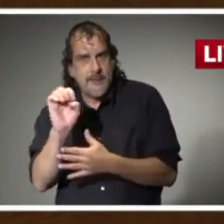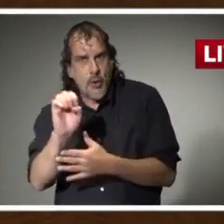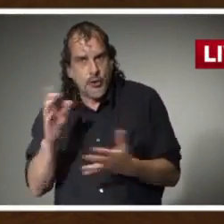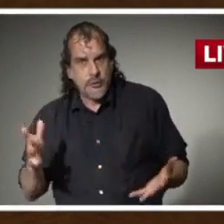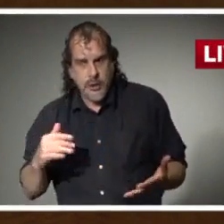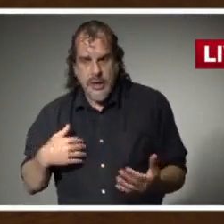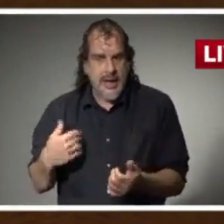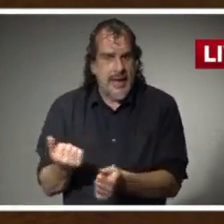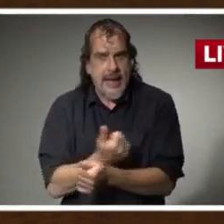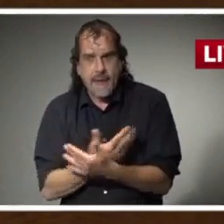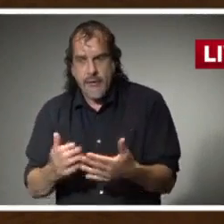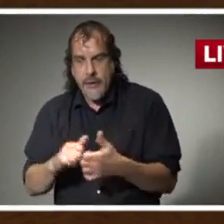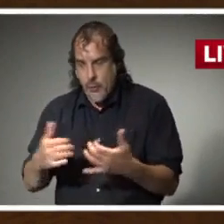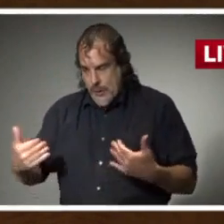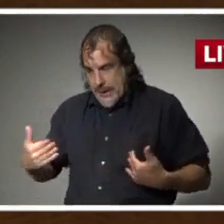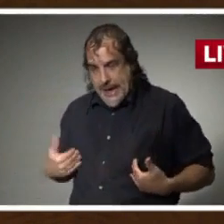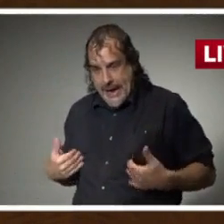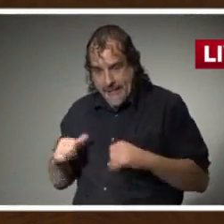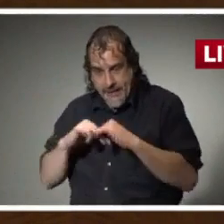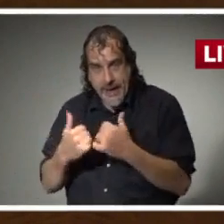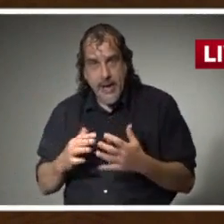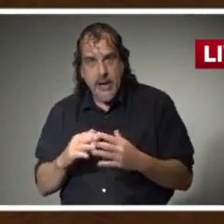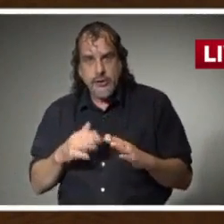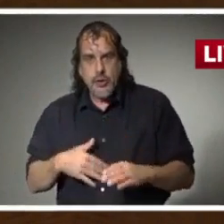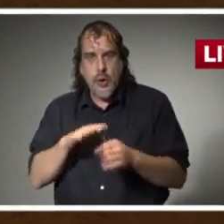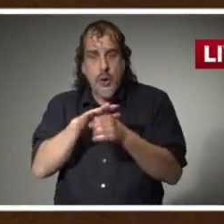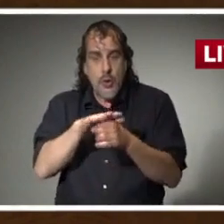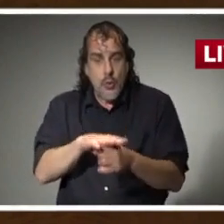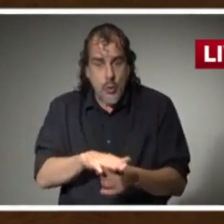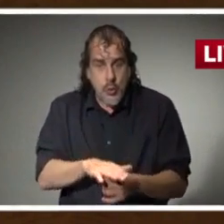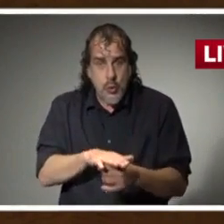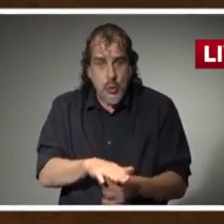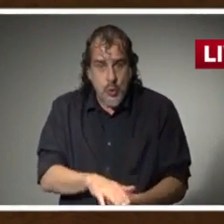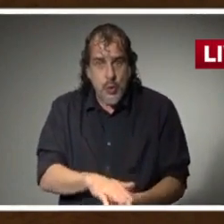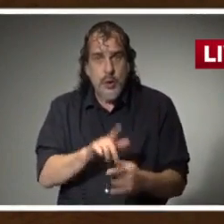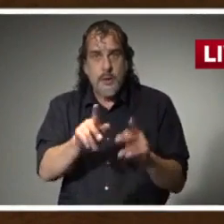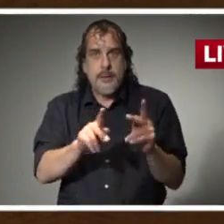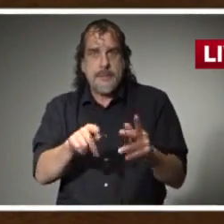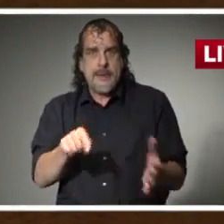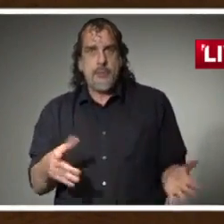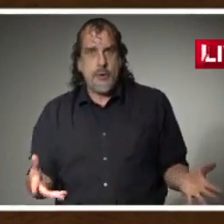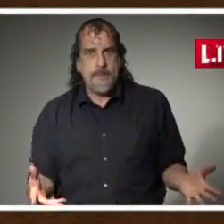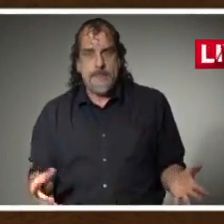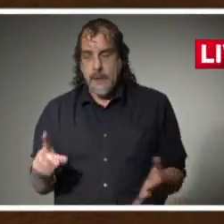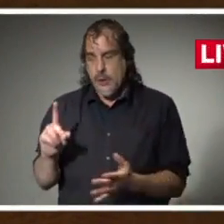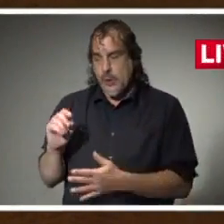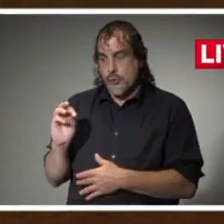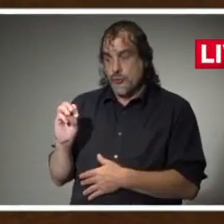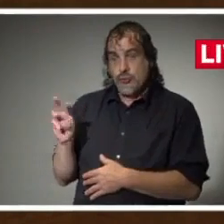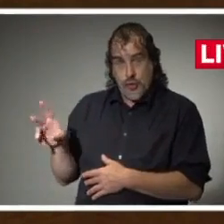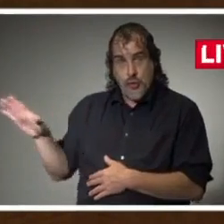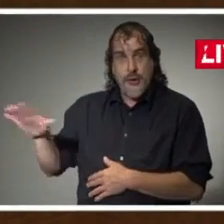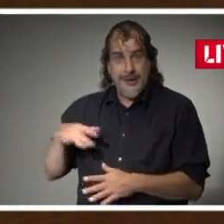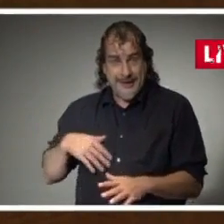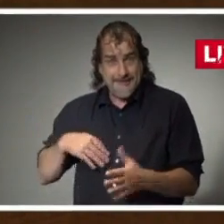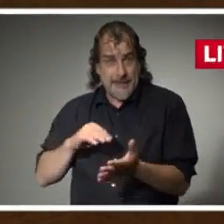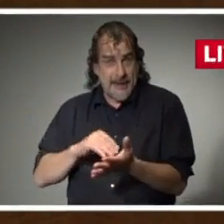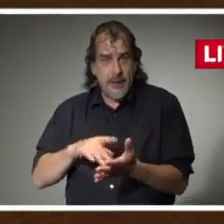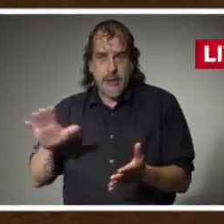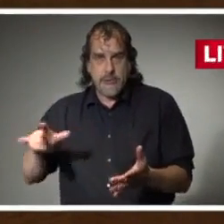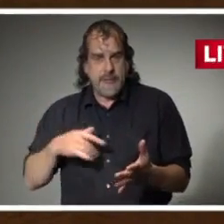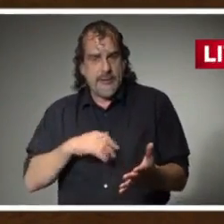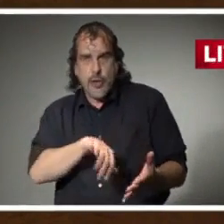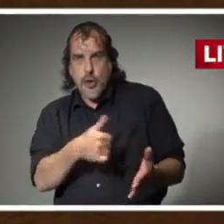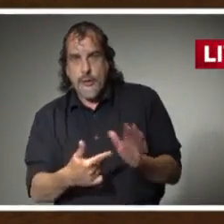to ease the burden on Mississippians. And Drew and his team, which is simply another example,